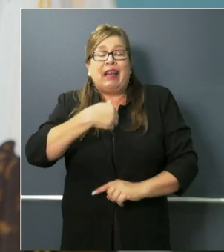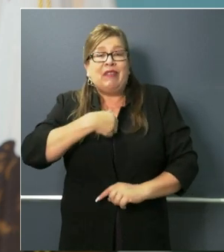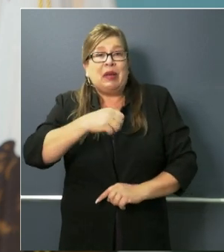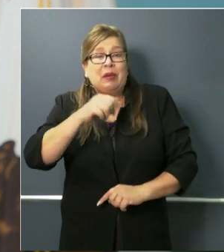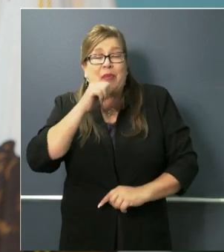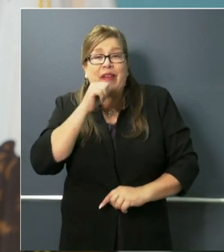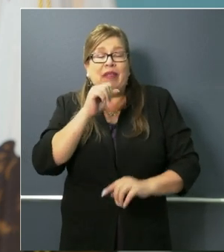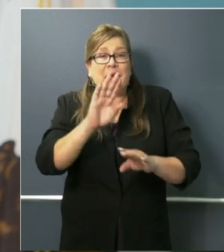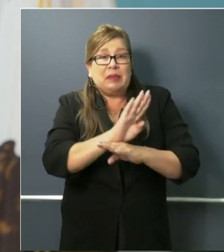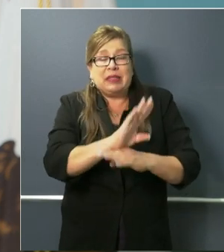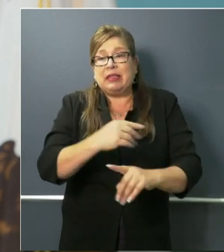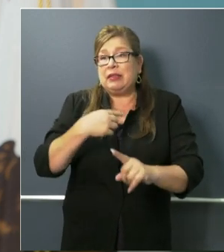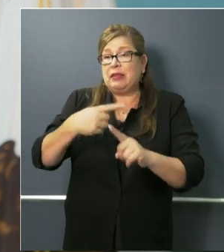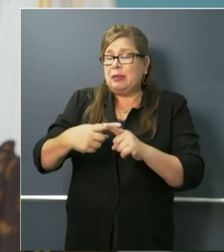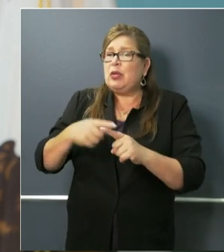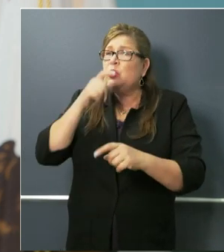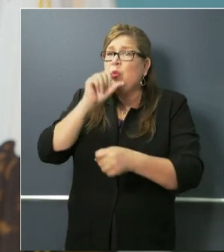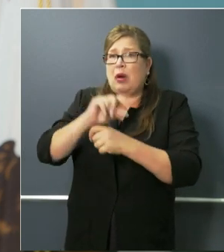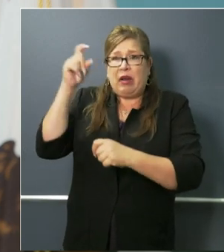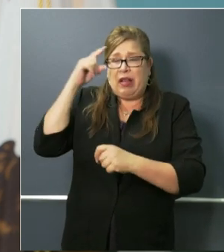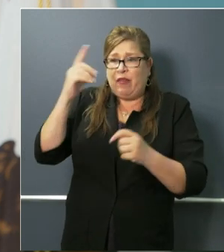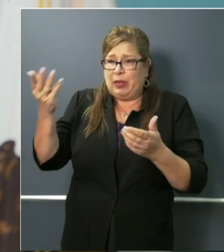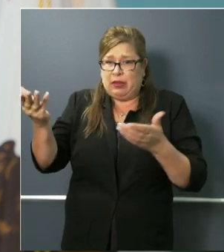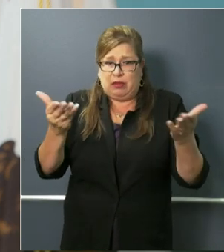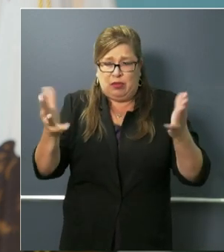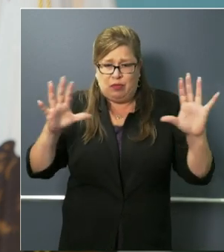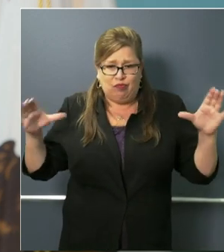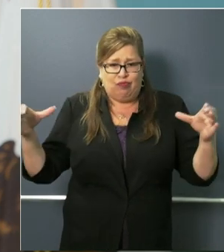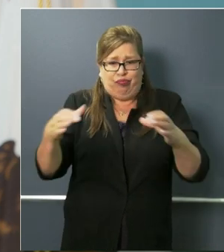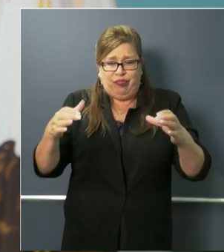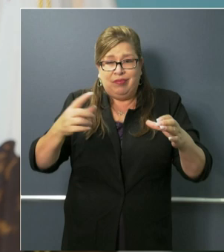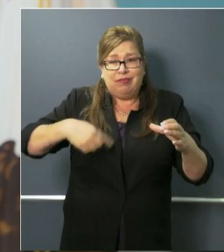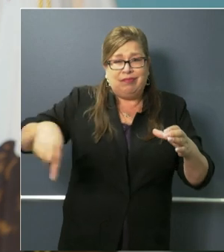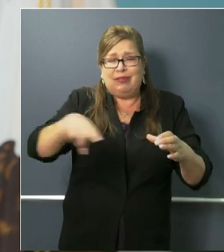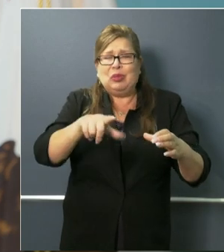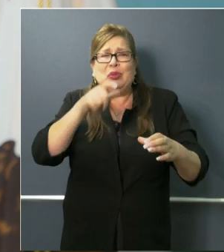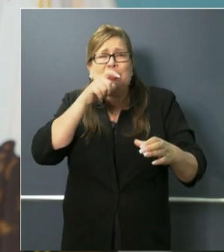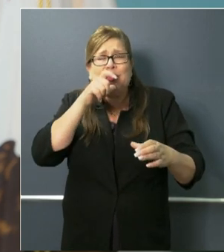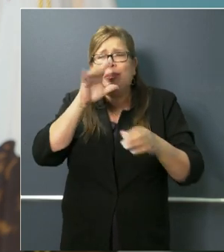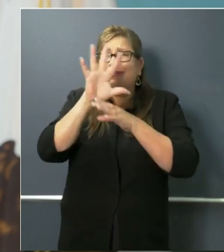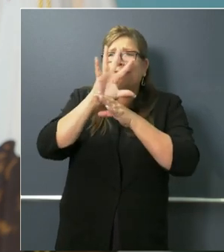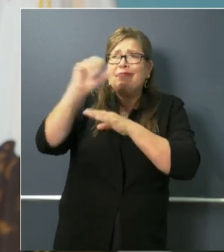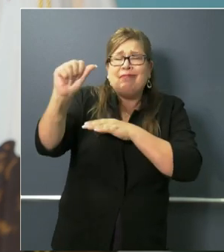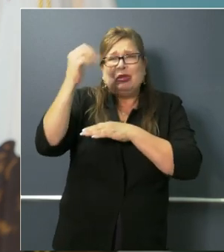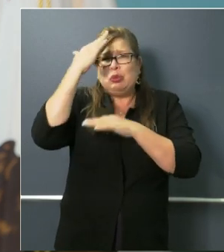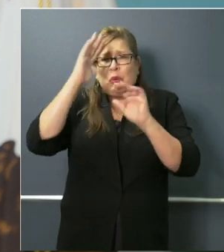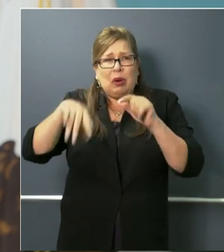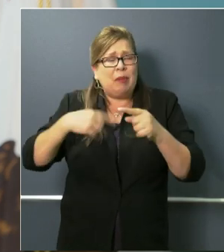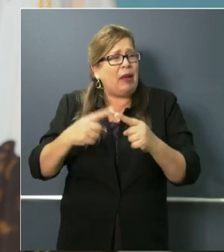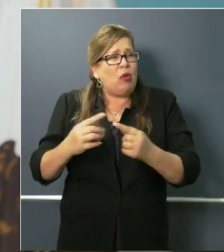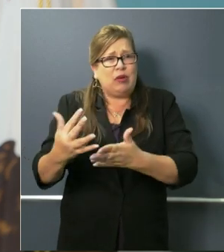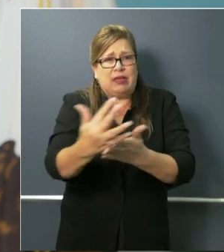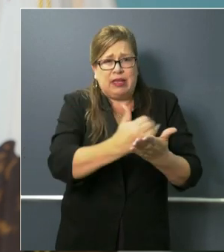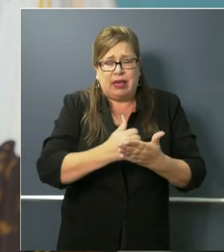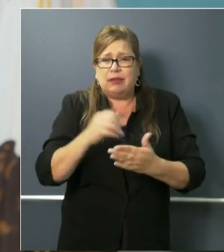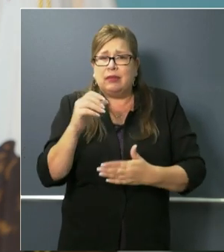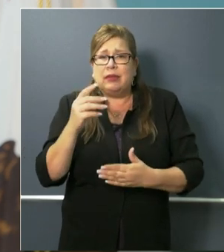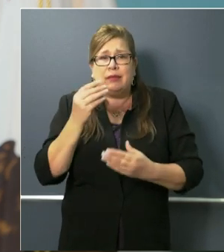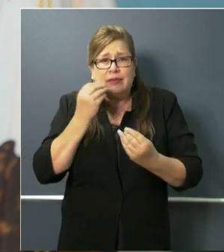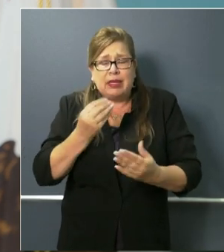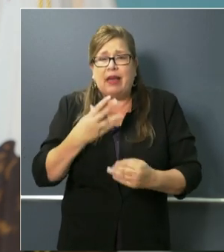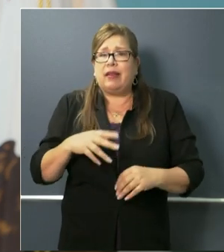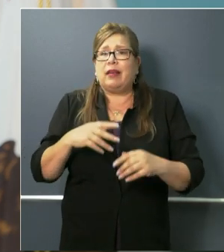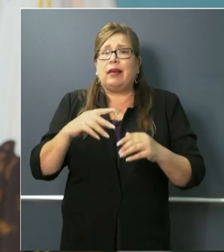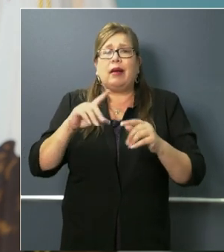leaders and led by folks that are on the front lines in terms of the data collection, the supply chain related to the